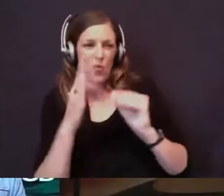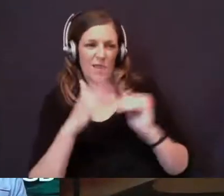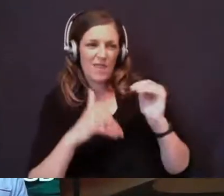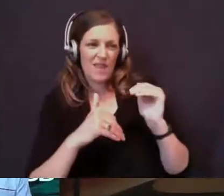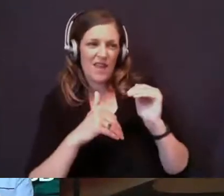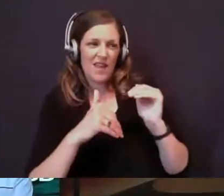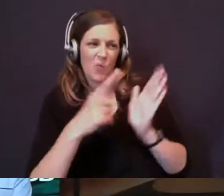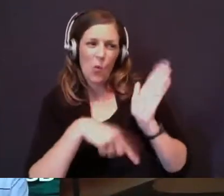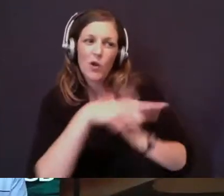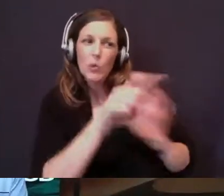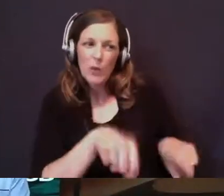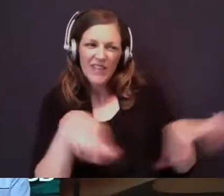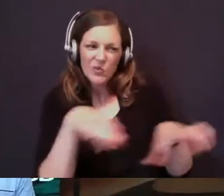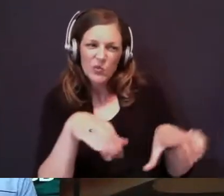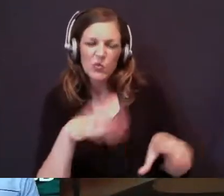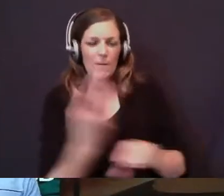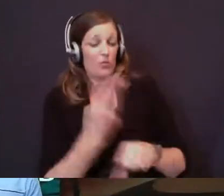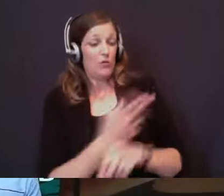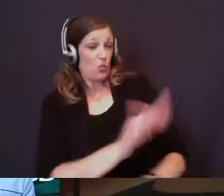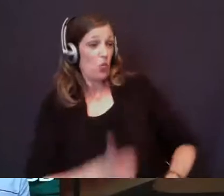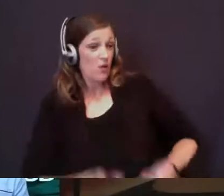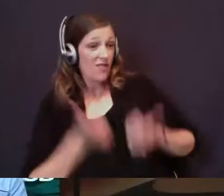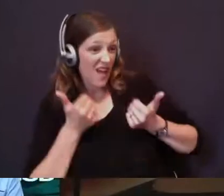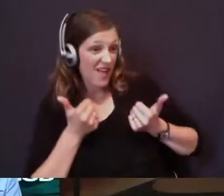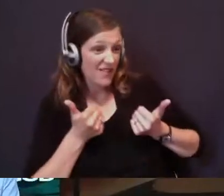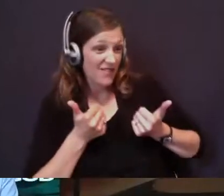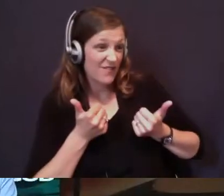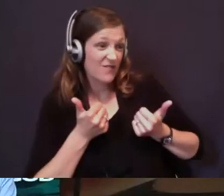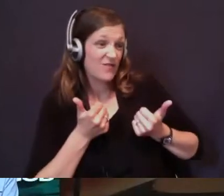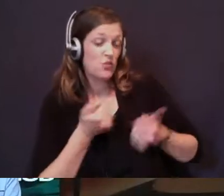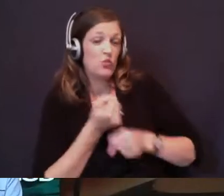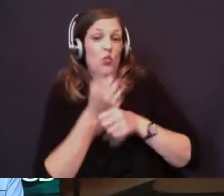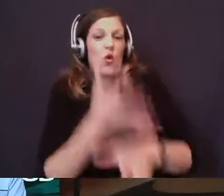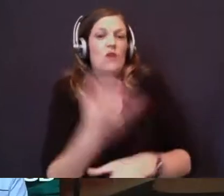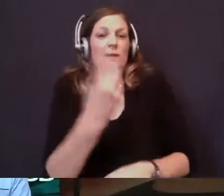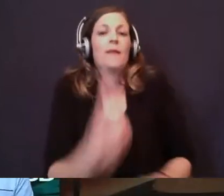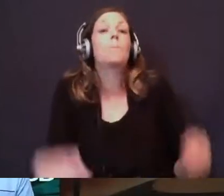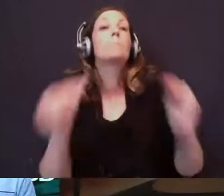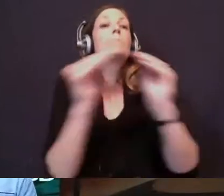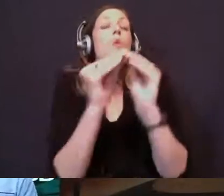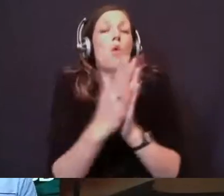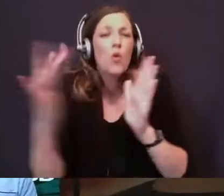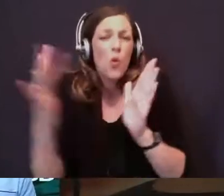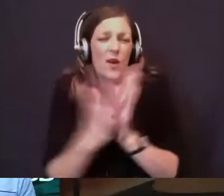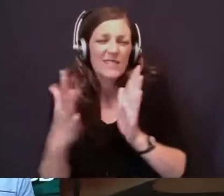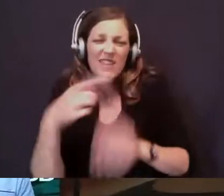what you can do. I'm using your life to bring about something so much more glorious than you can even